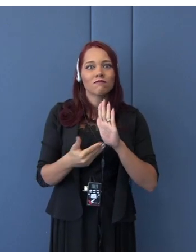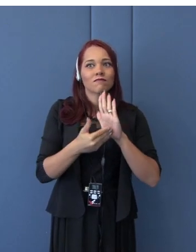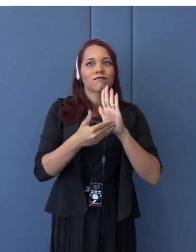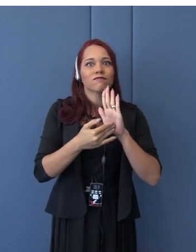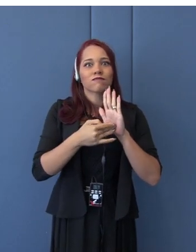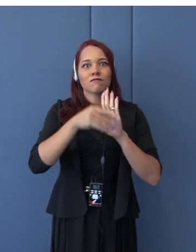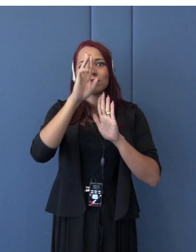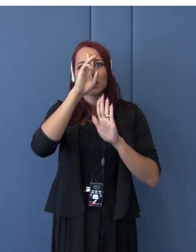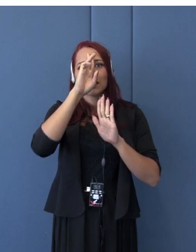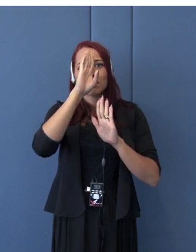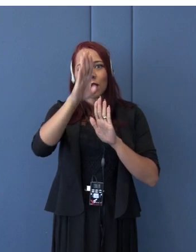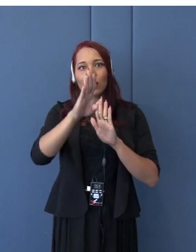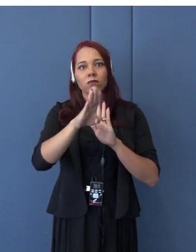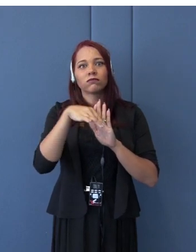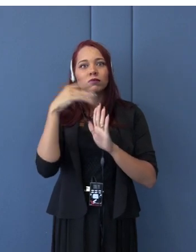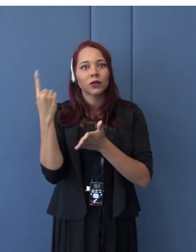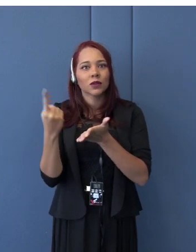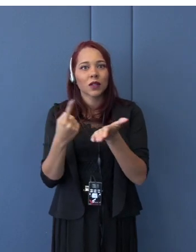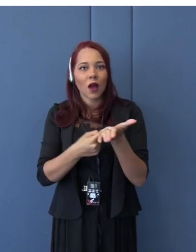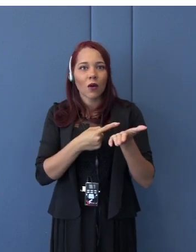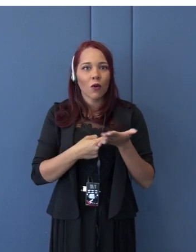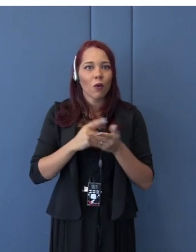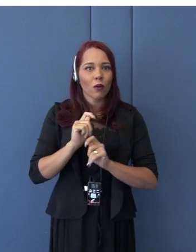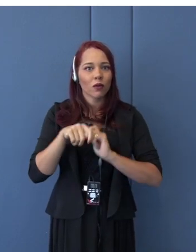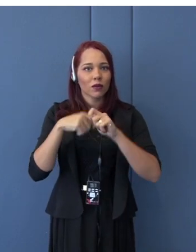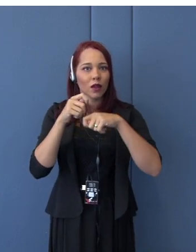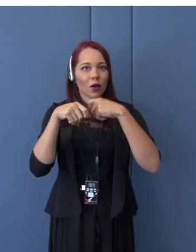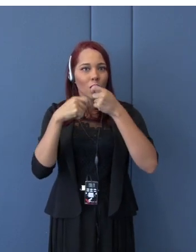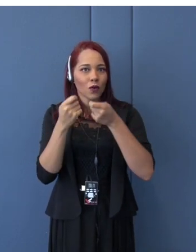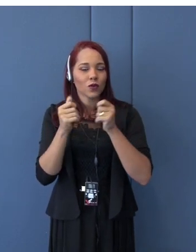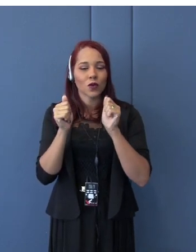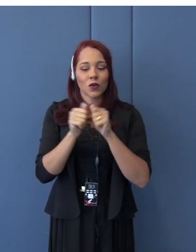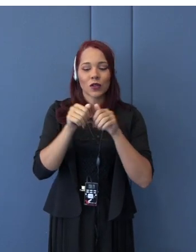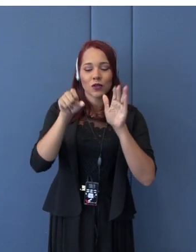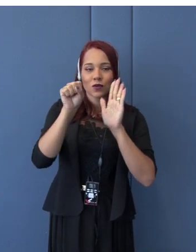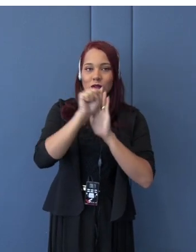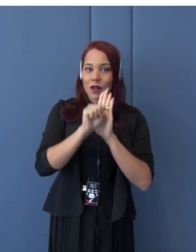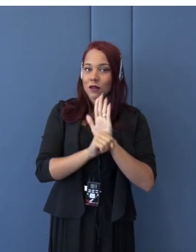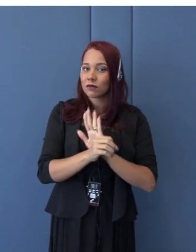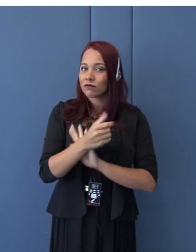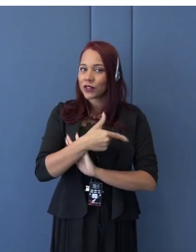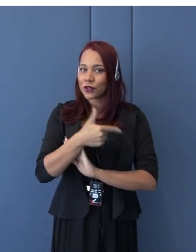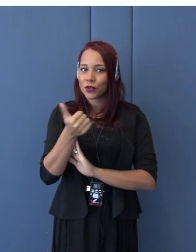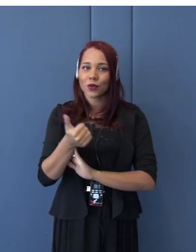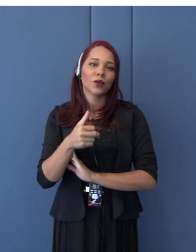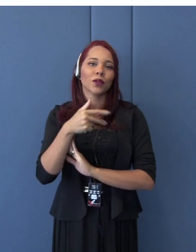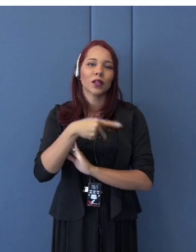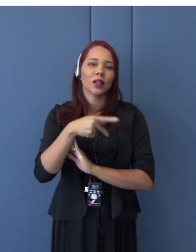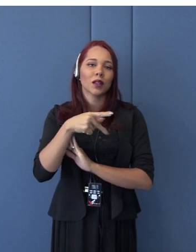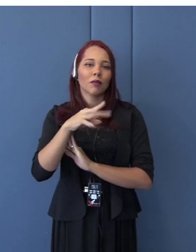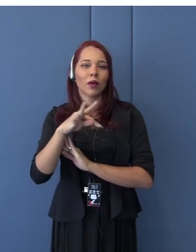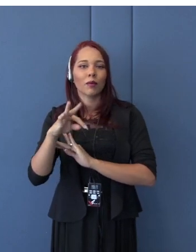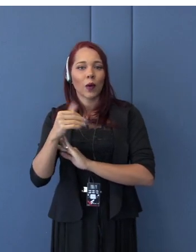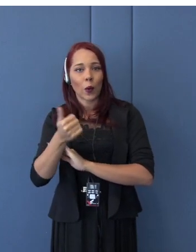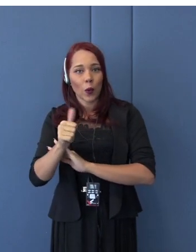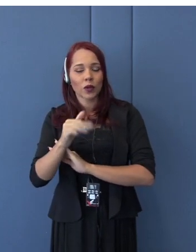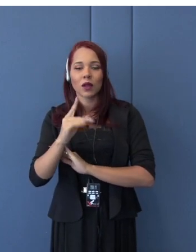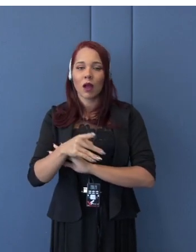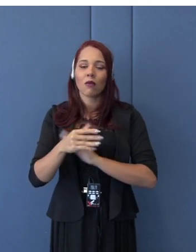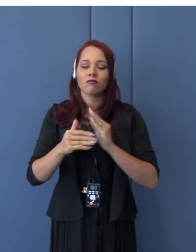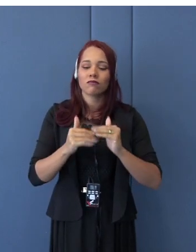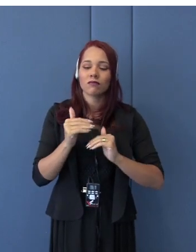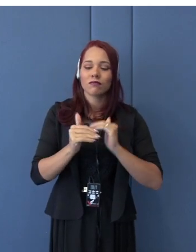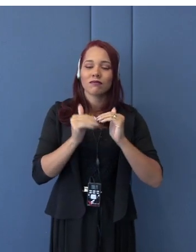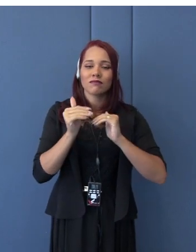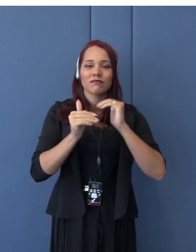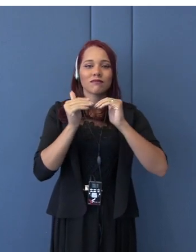TPP-11, CPTPP, comprehensive and progressive TPP, to keep momentum for